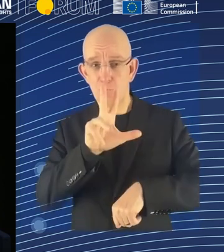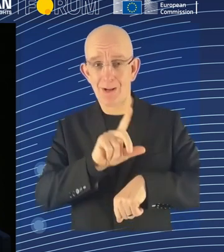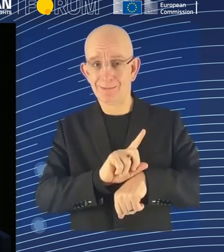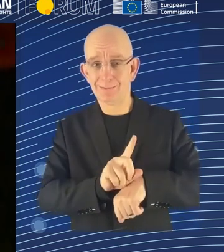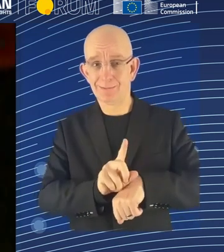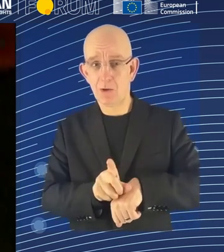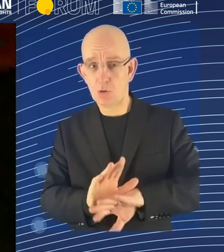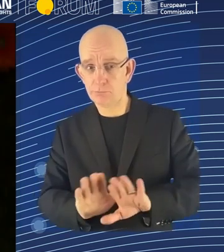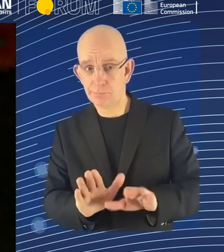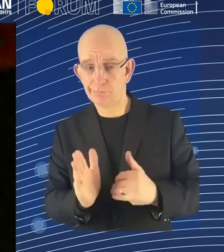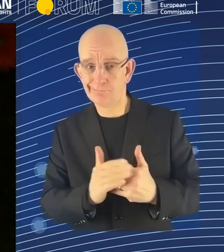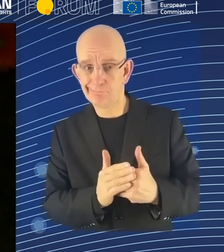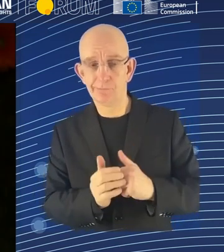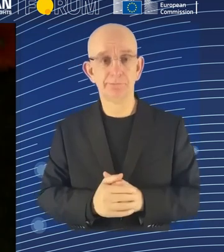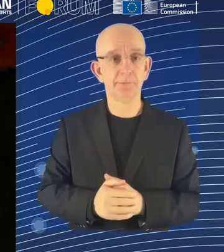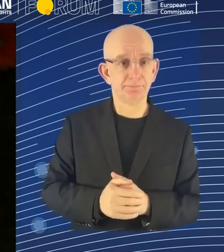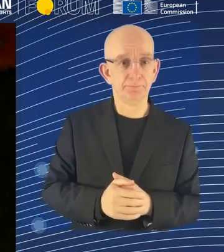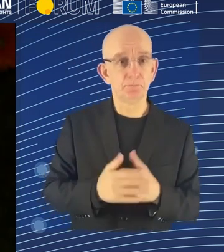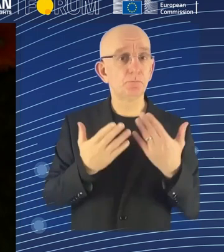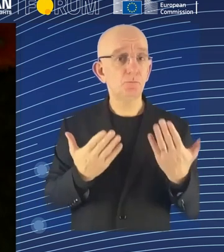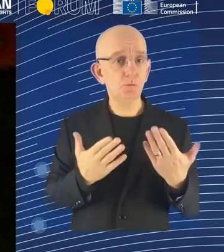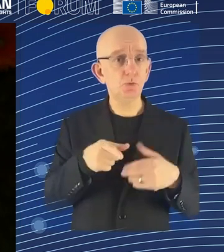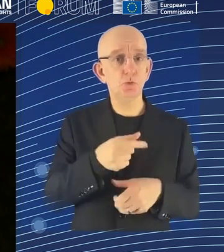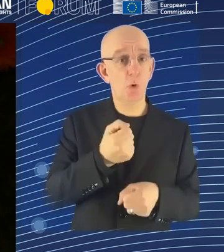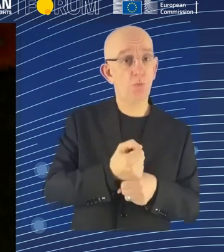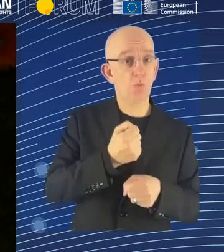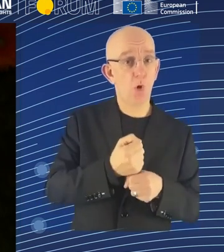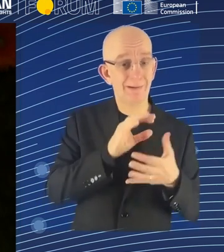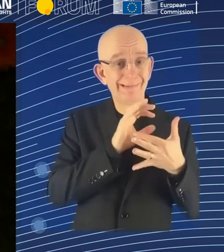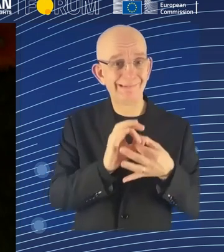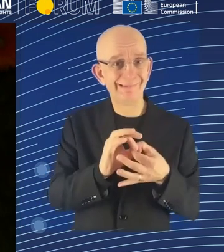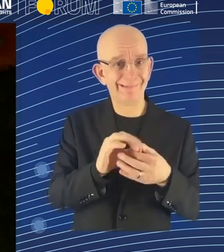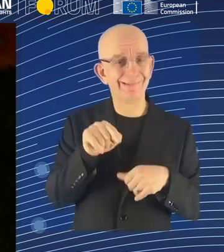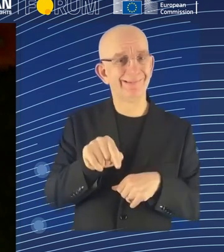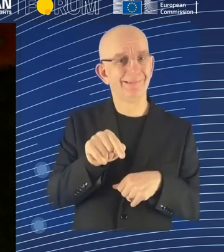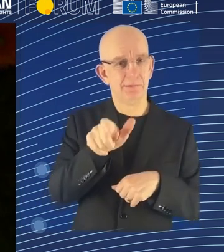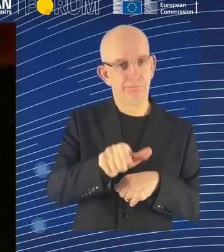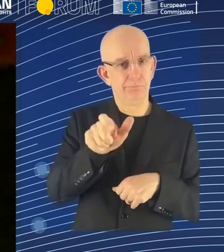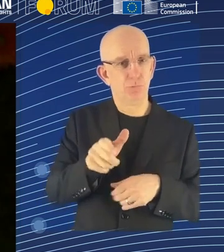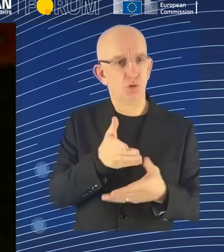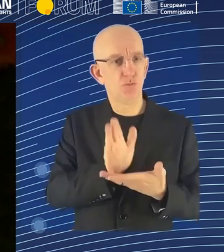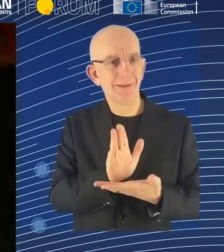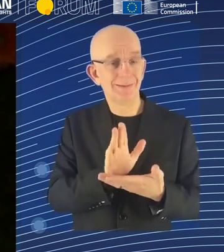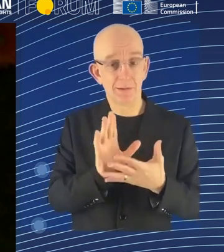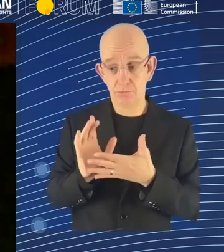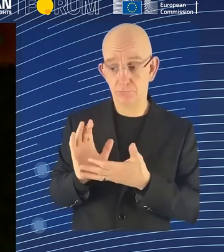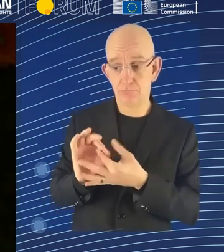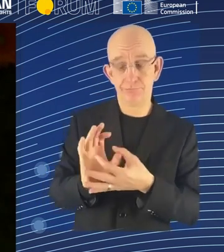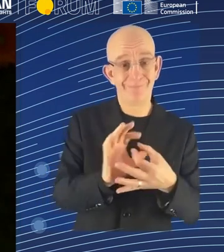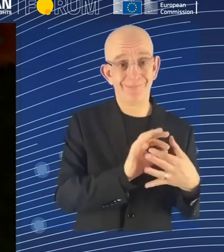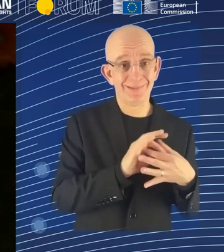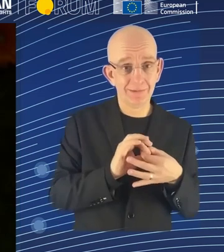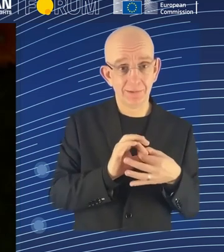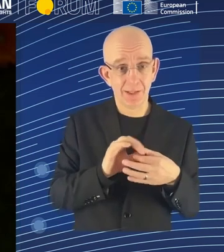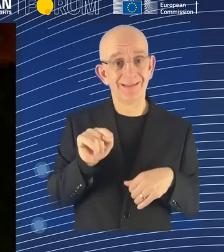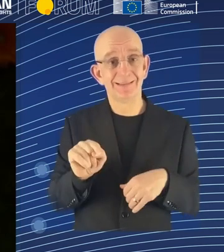as an individual rights. And so having this kind of new legal category in a kind of thinking about this legal category as workers'